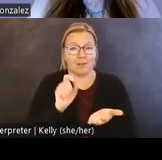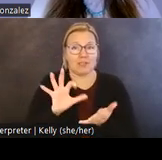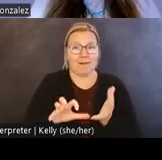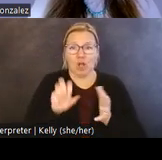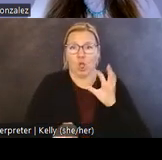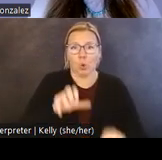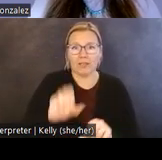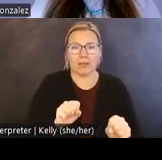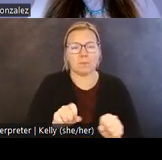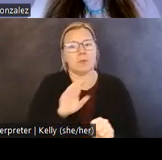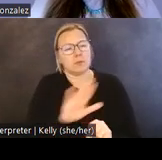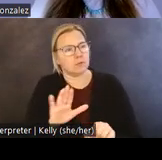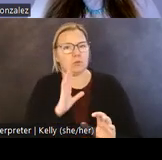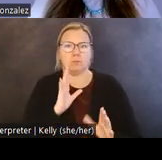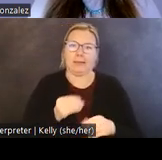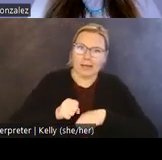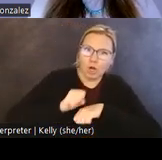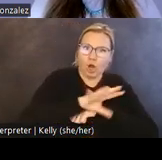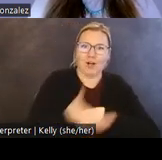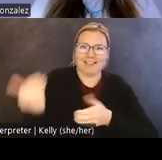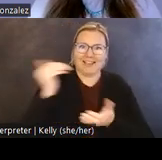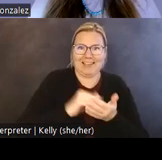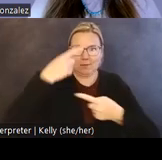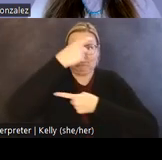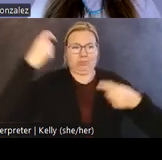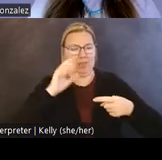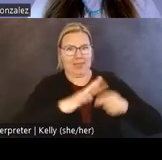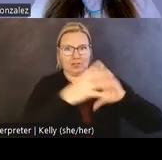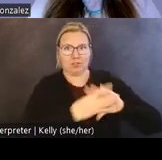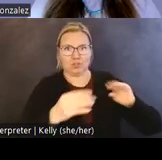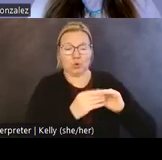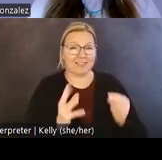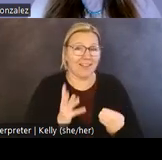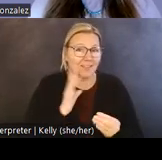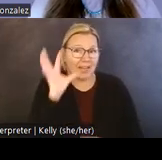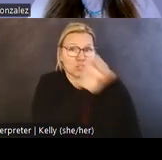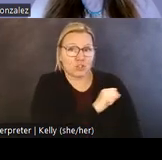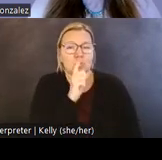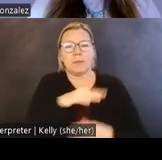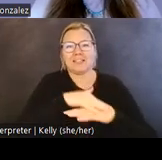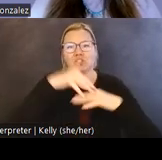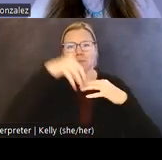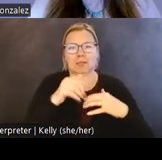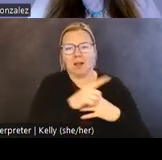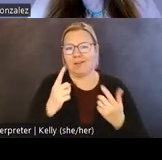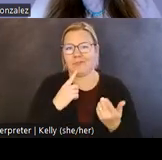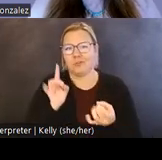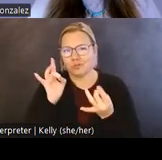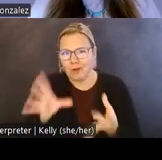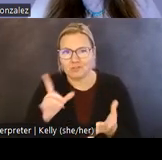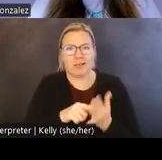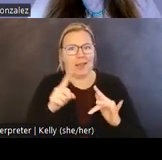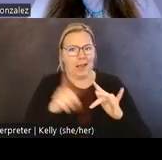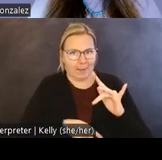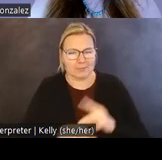resist reifying settler colonial narratives that subsume Indigenous experiences to the tropes of tragedy and absence.